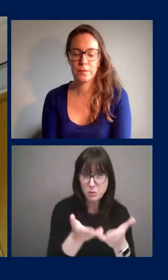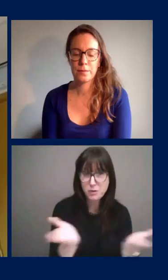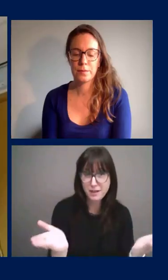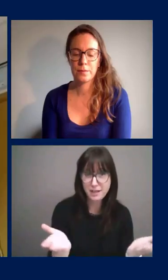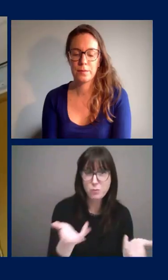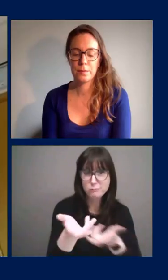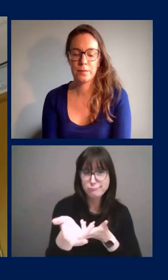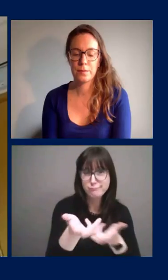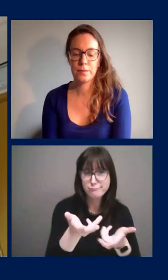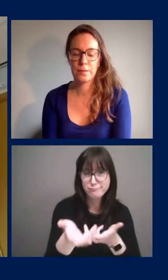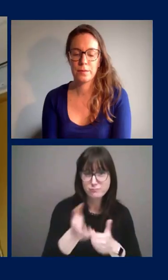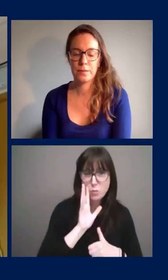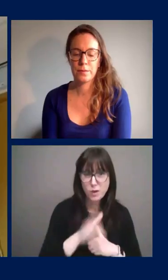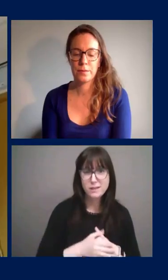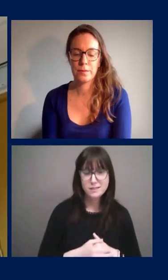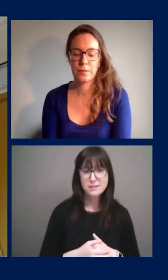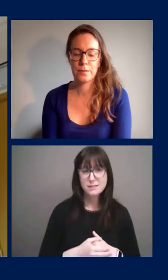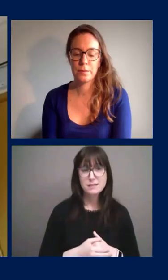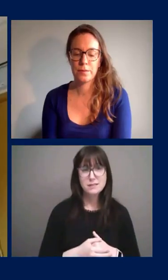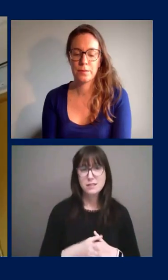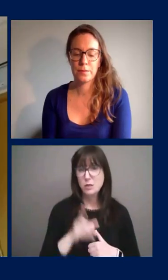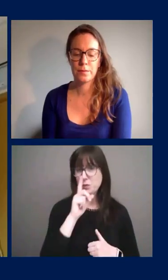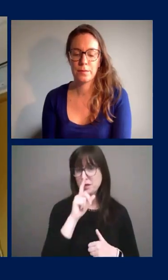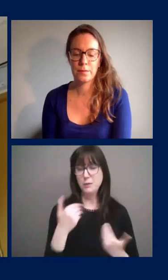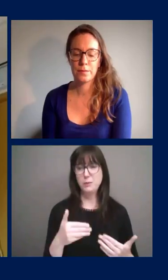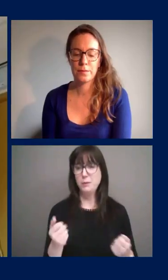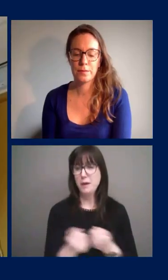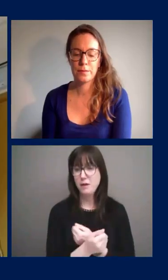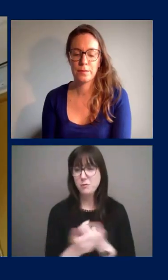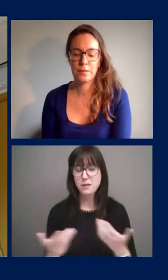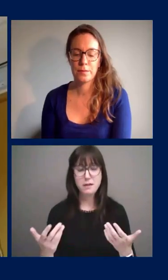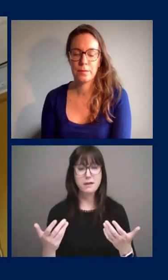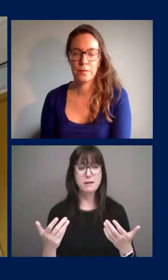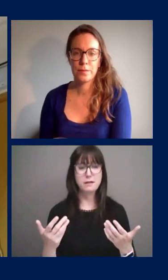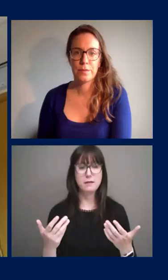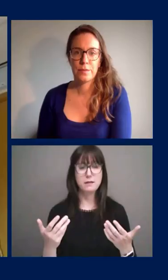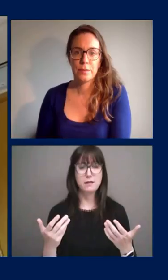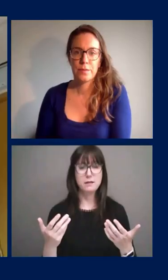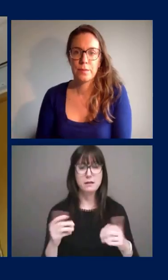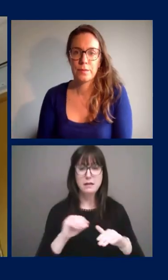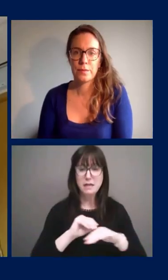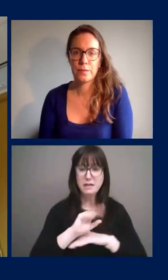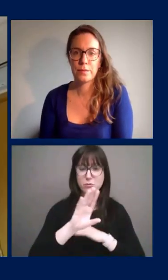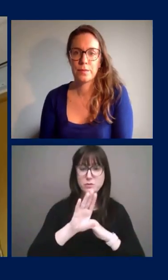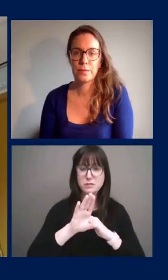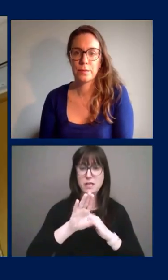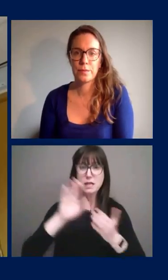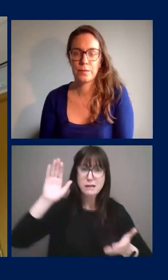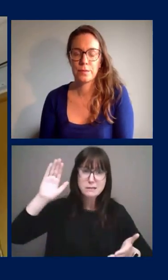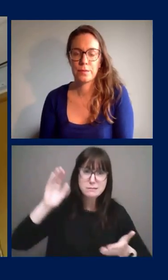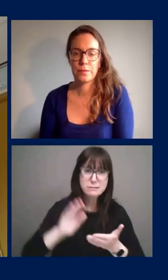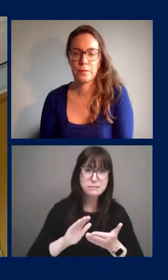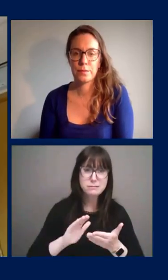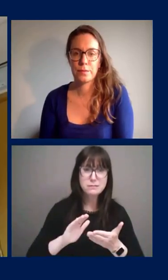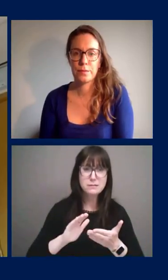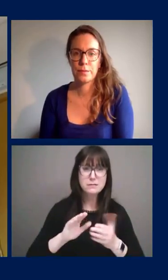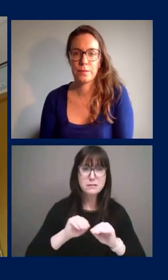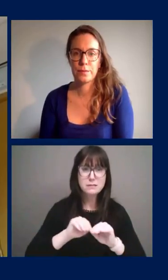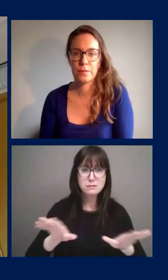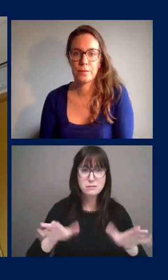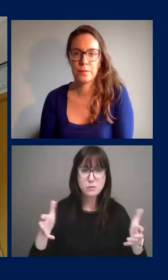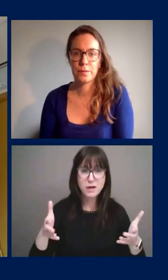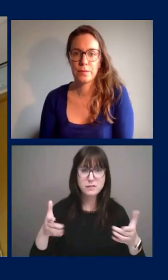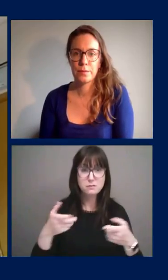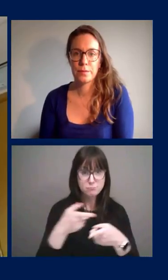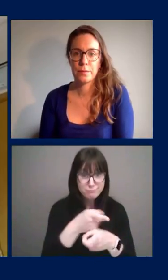because everything that's that's making a difference right now is community action and and we